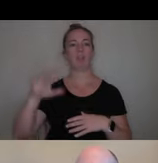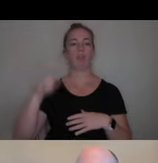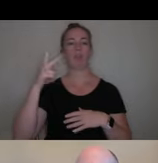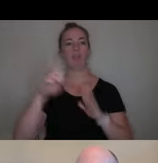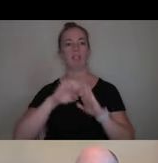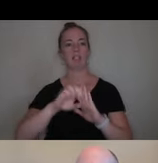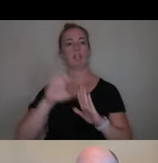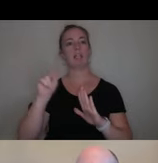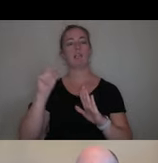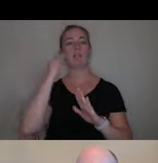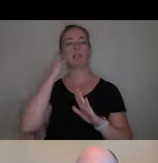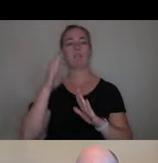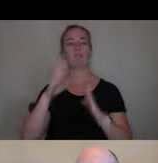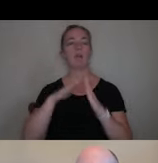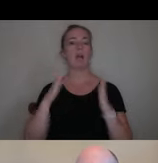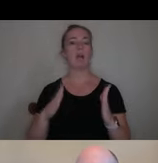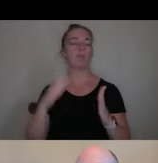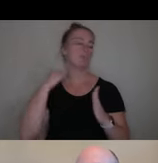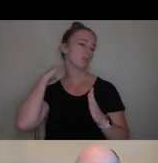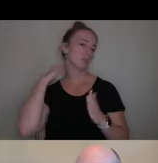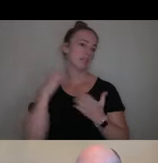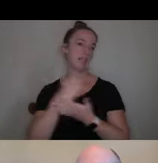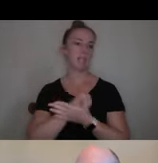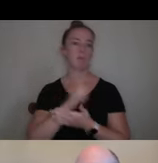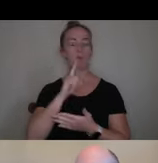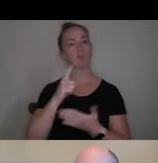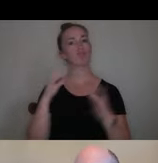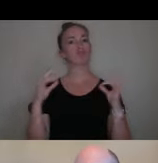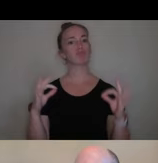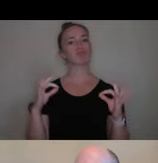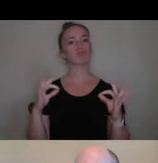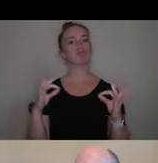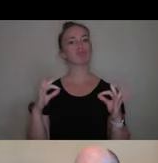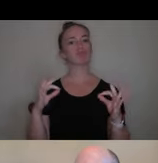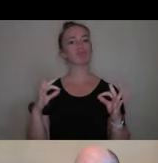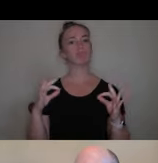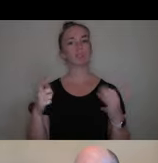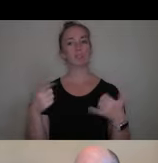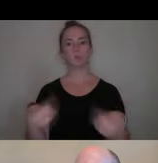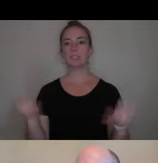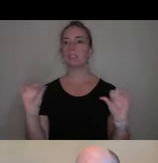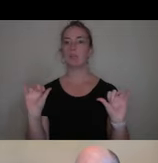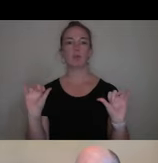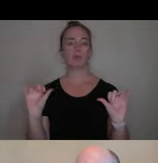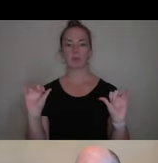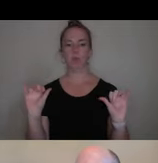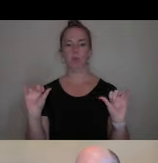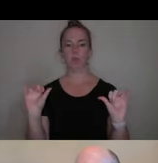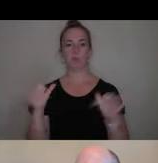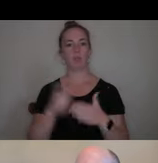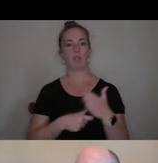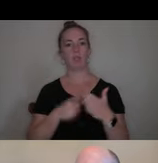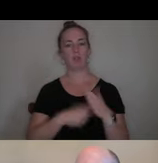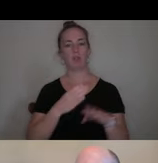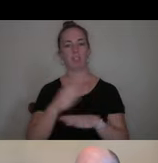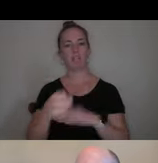with a, um, what I would consider a very healthy household income, um, the cost after